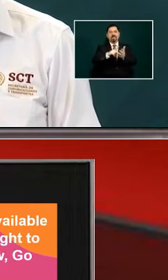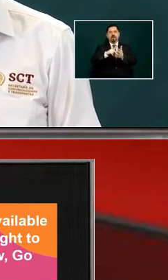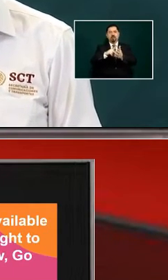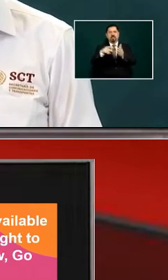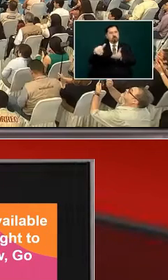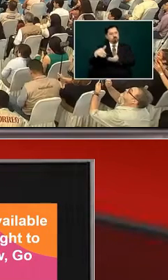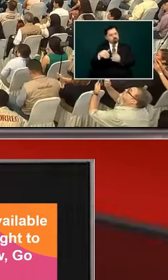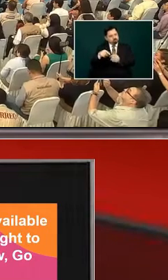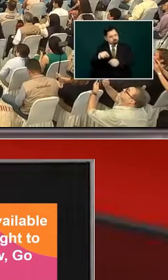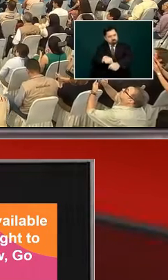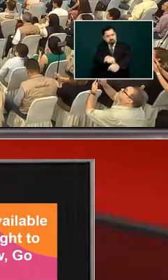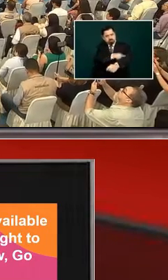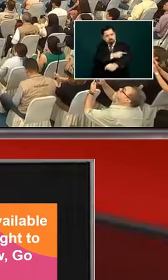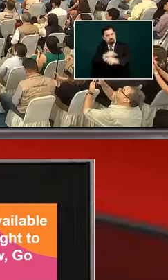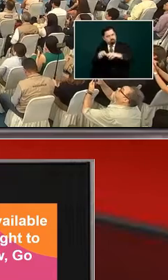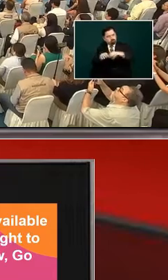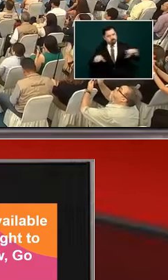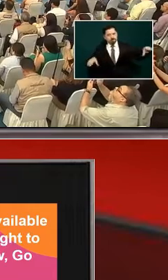kilometers